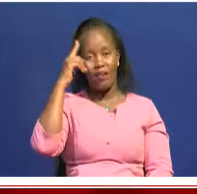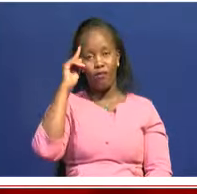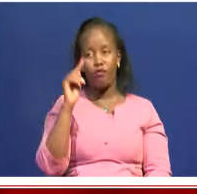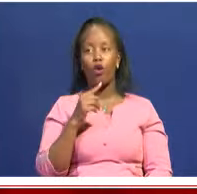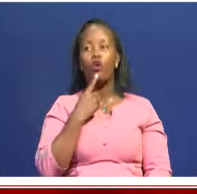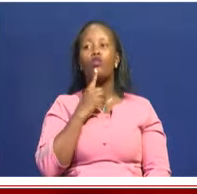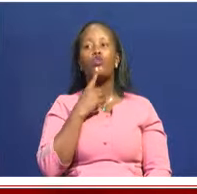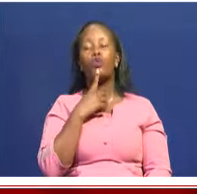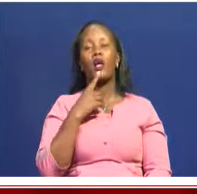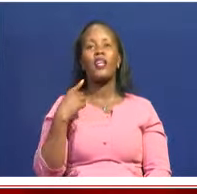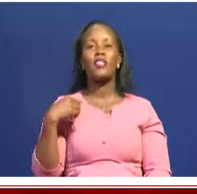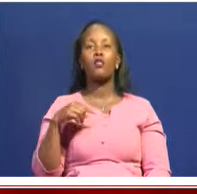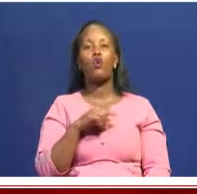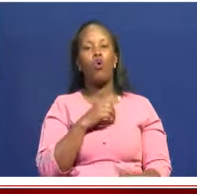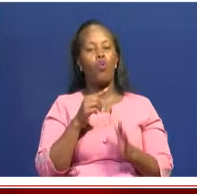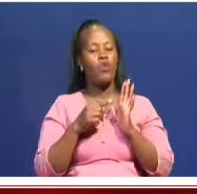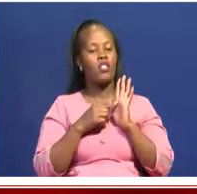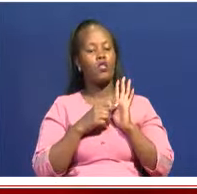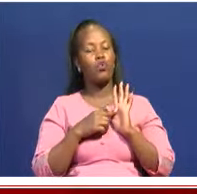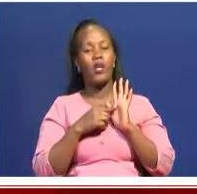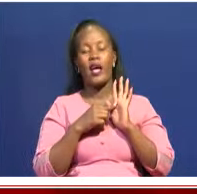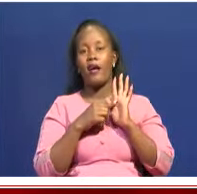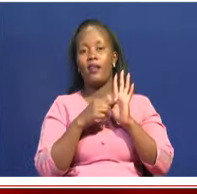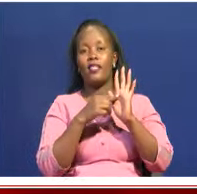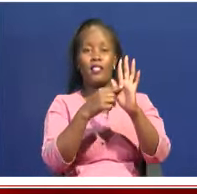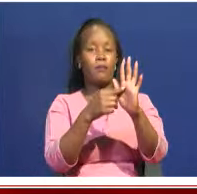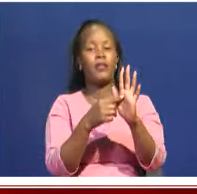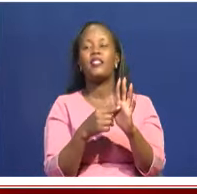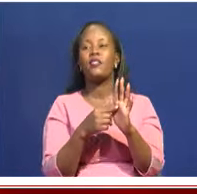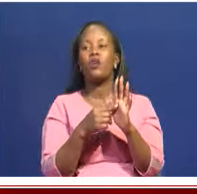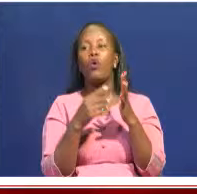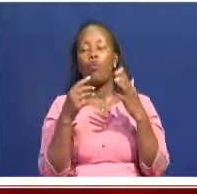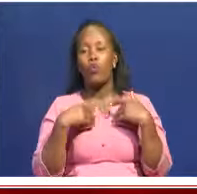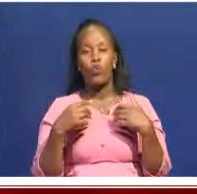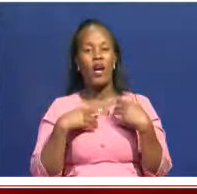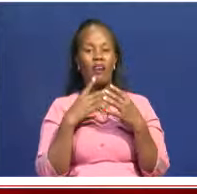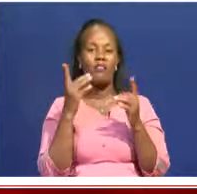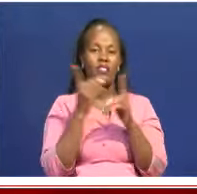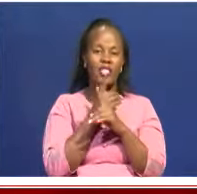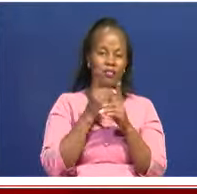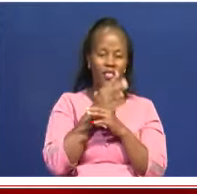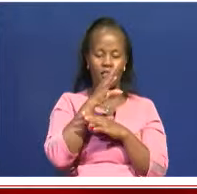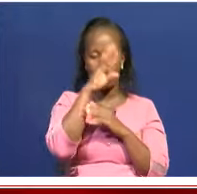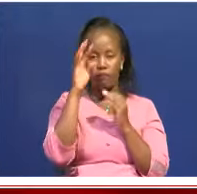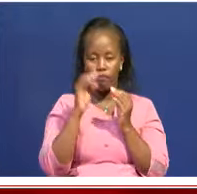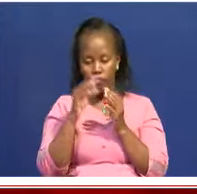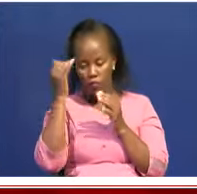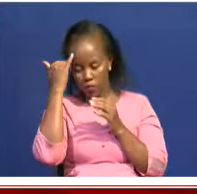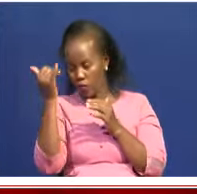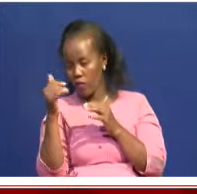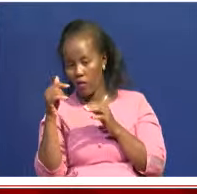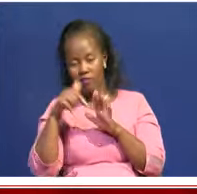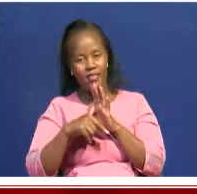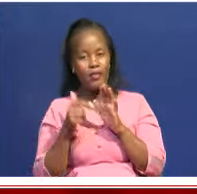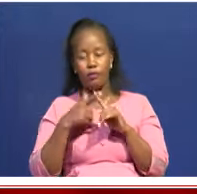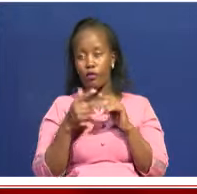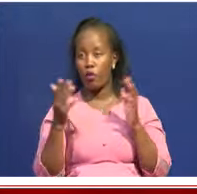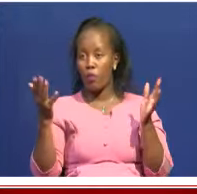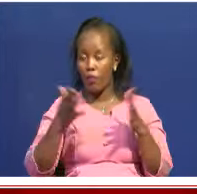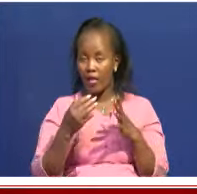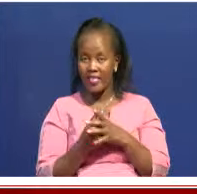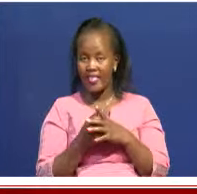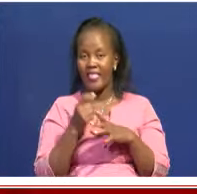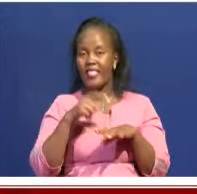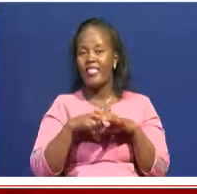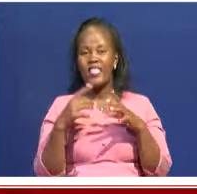display it is going to erode the whole aspect of originality in it, whereby someone touches it and over